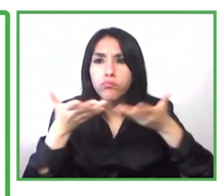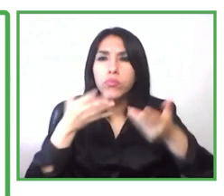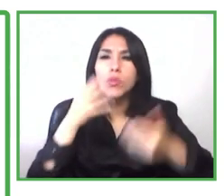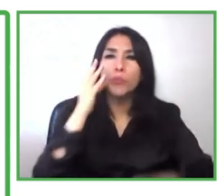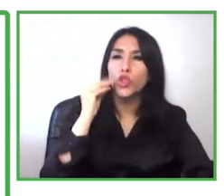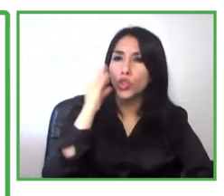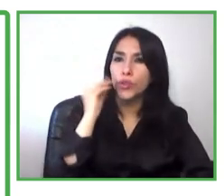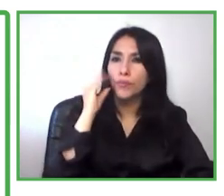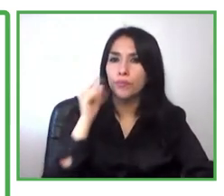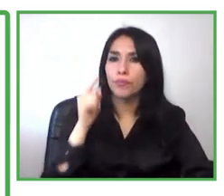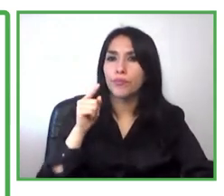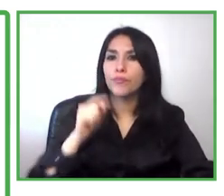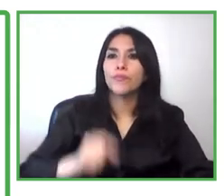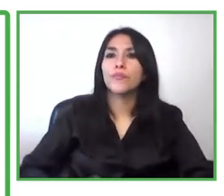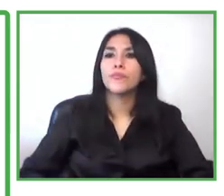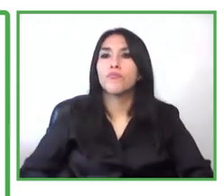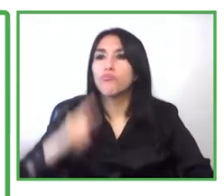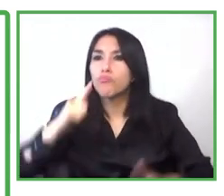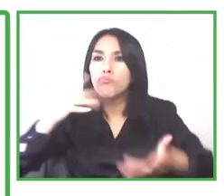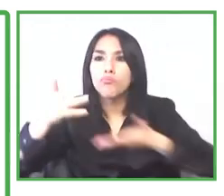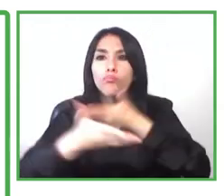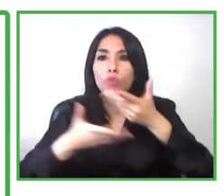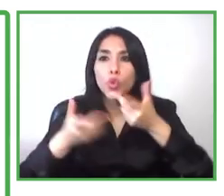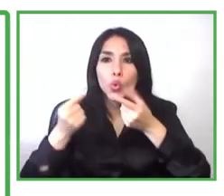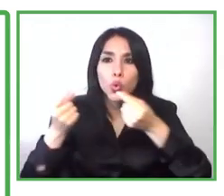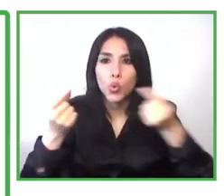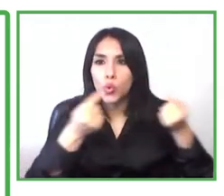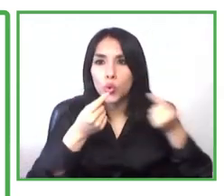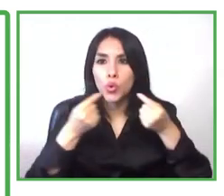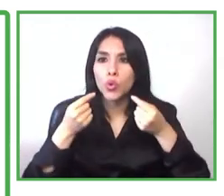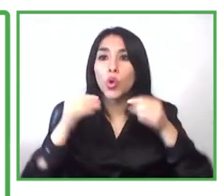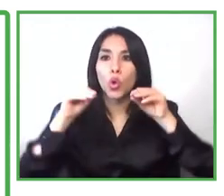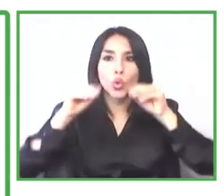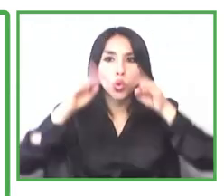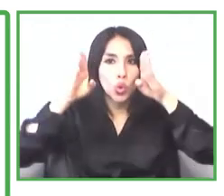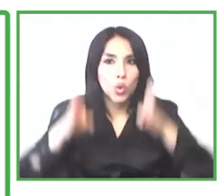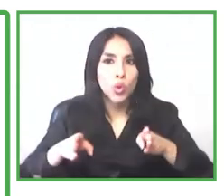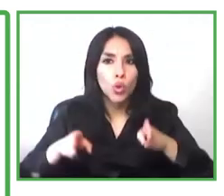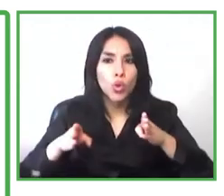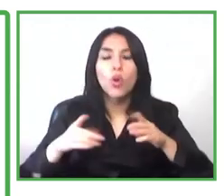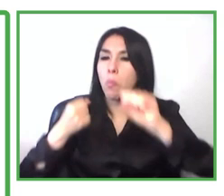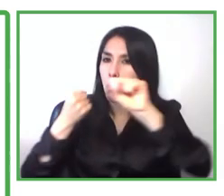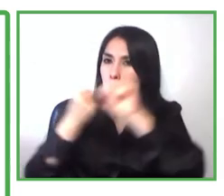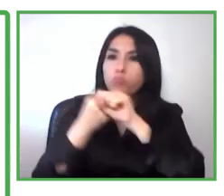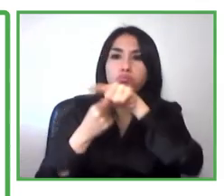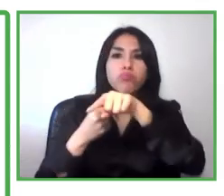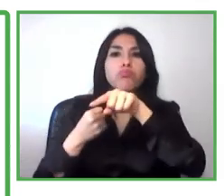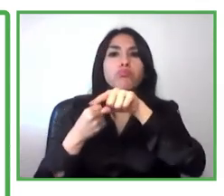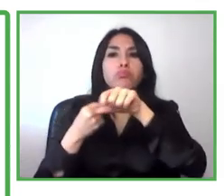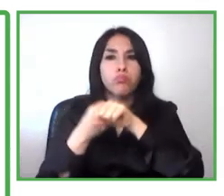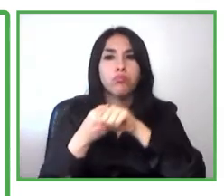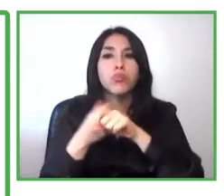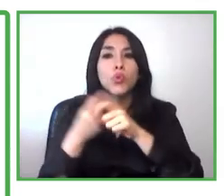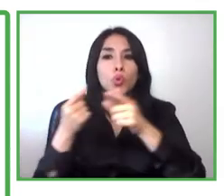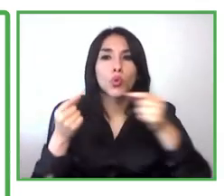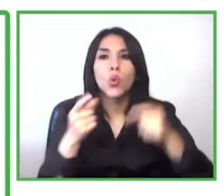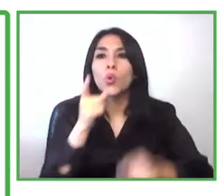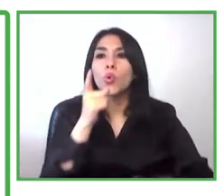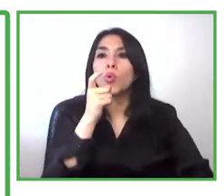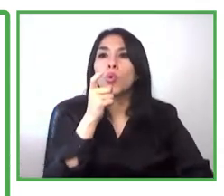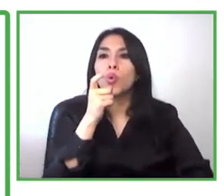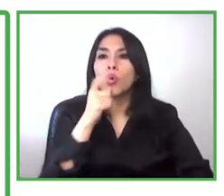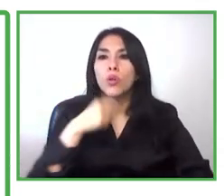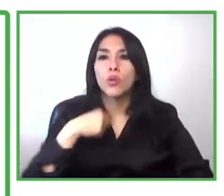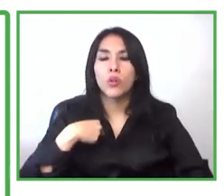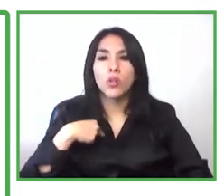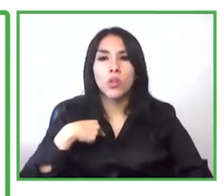and we have also social network and alumni community where we connect them and